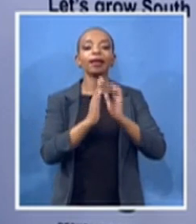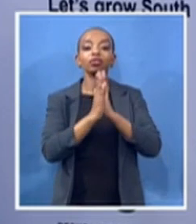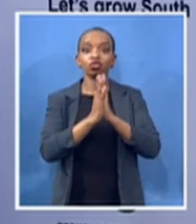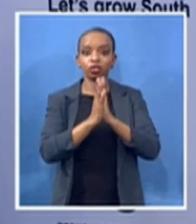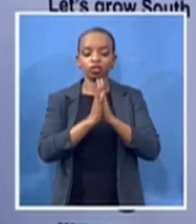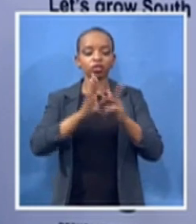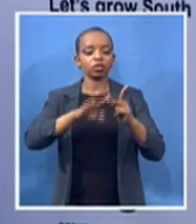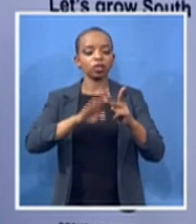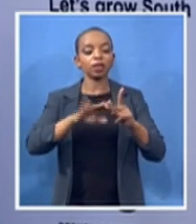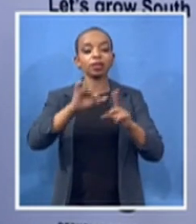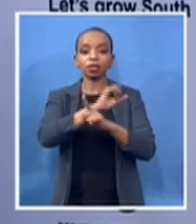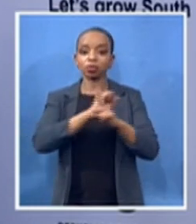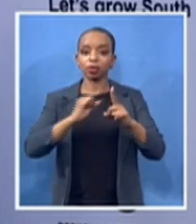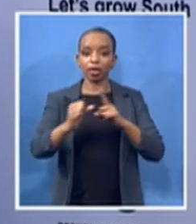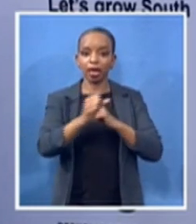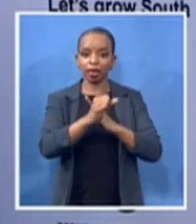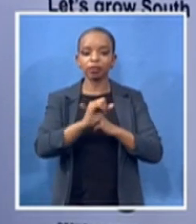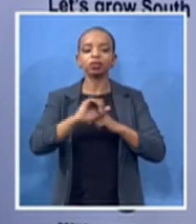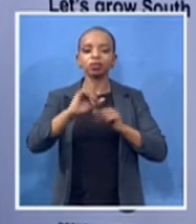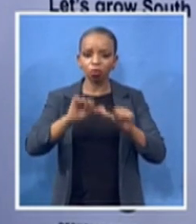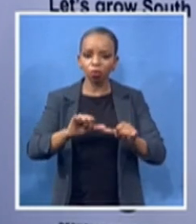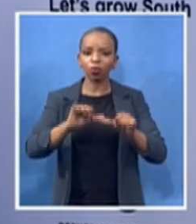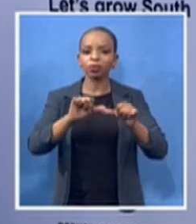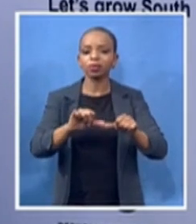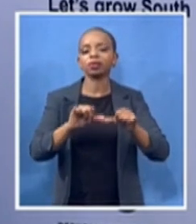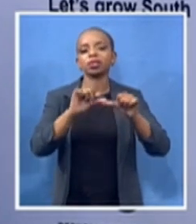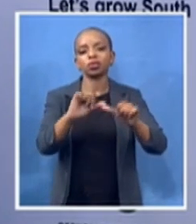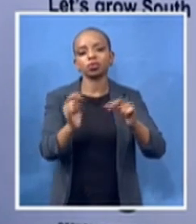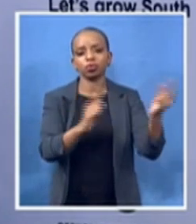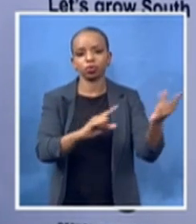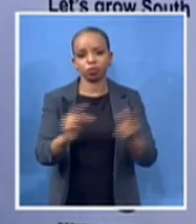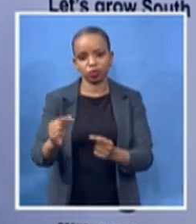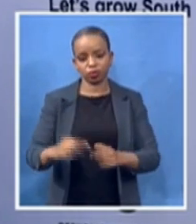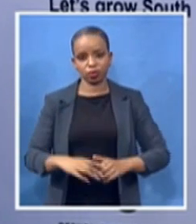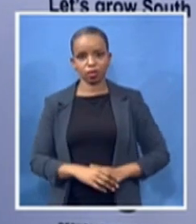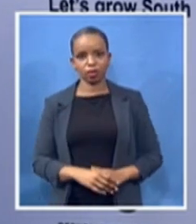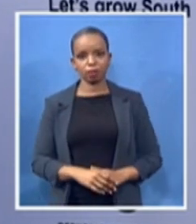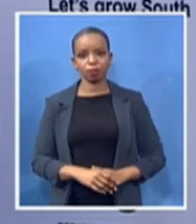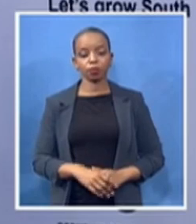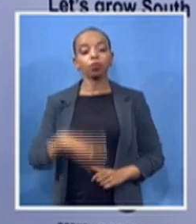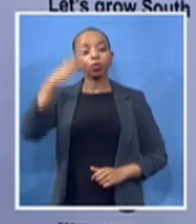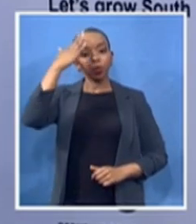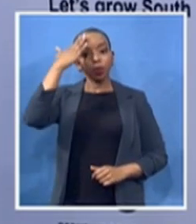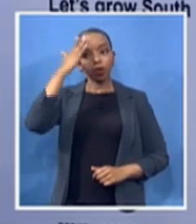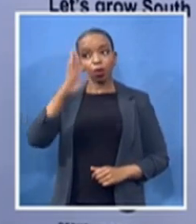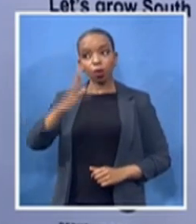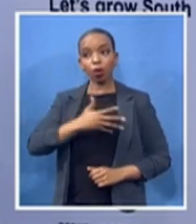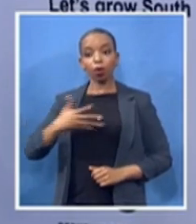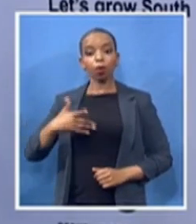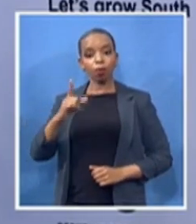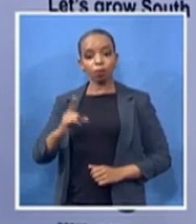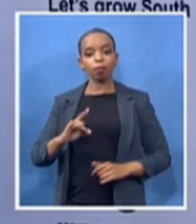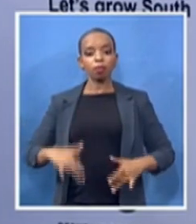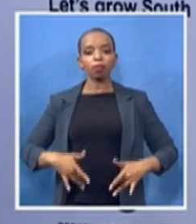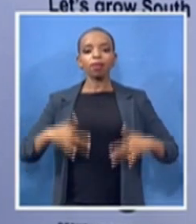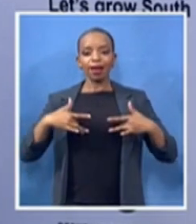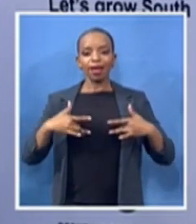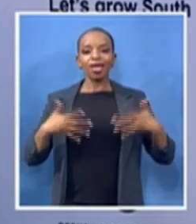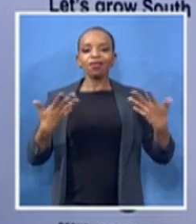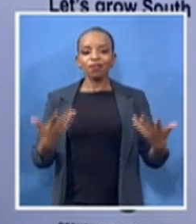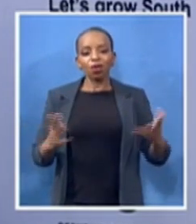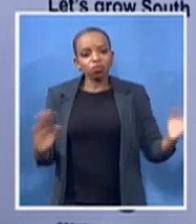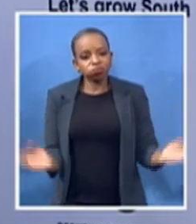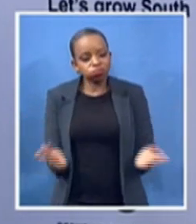that she lived to give ourselves for the upliftment of others and this is what we have to do as a church and as a